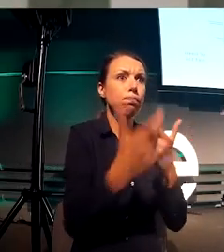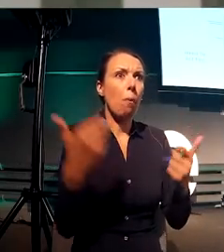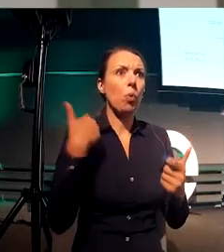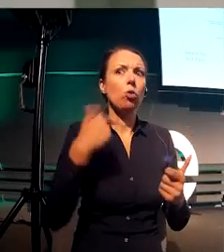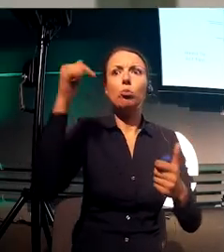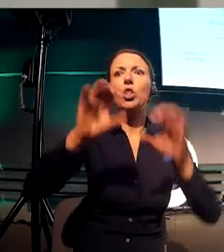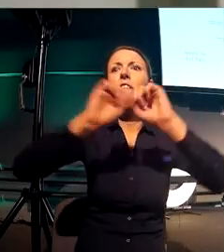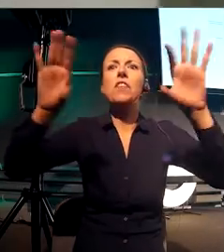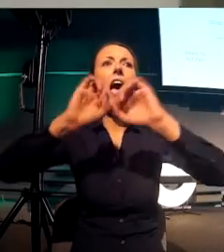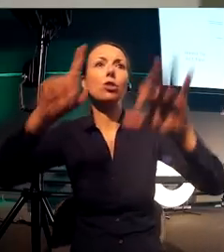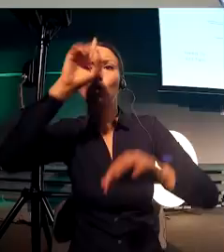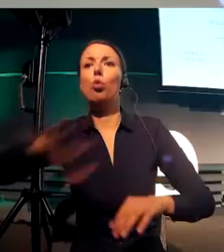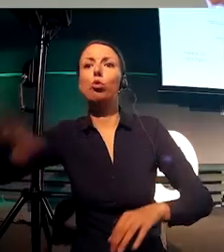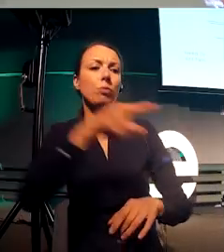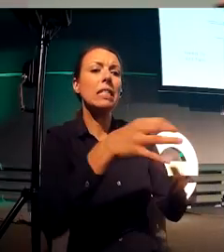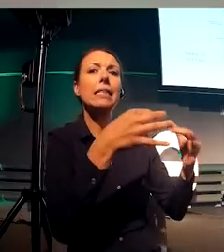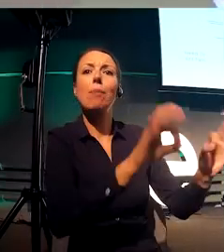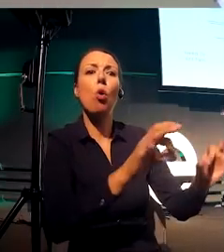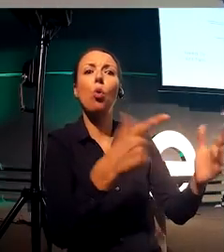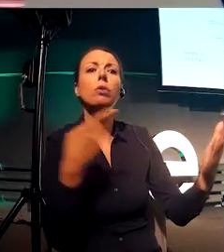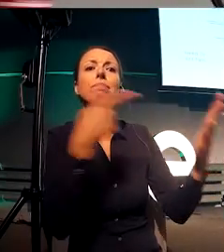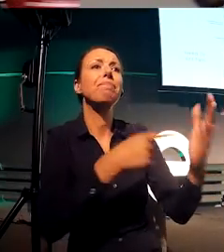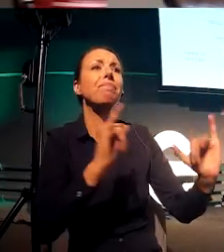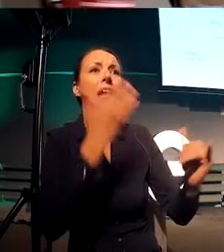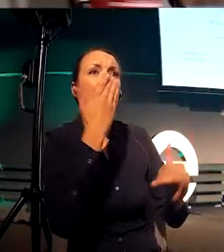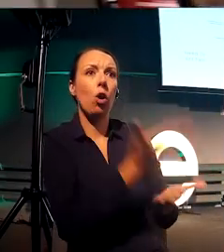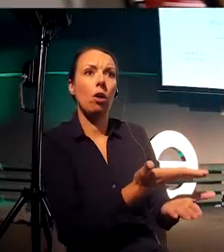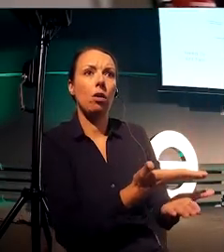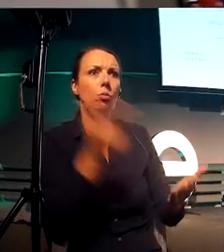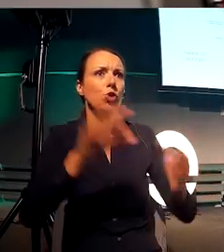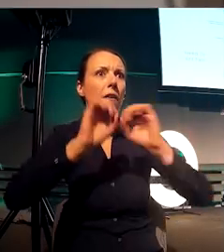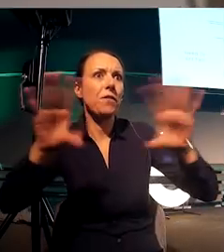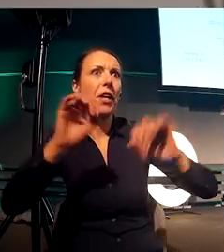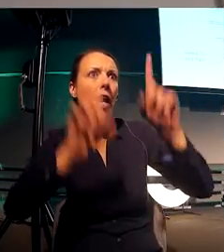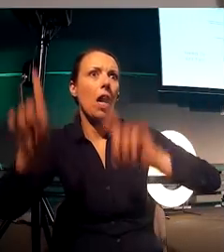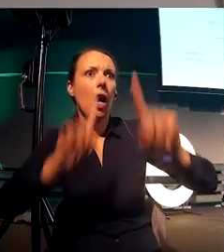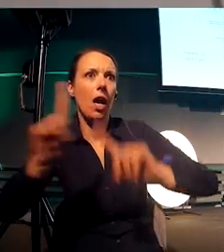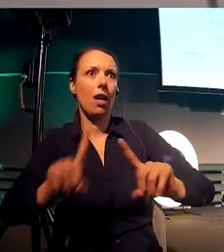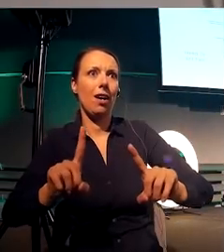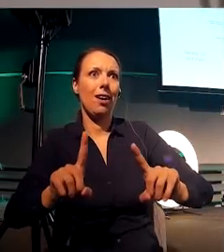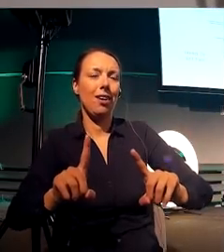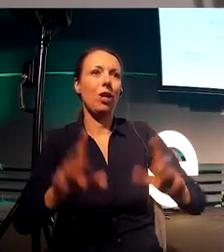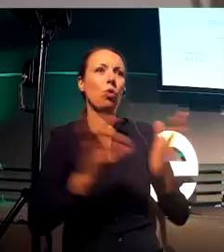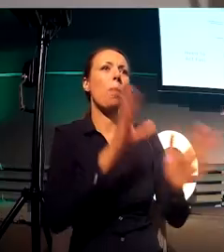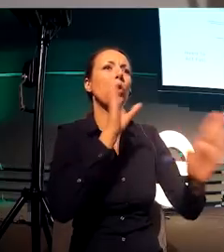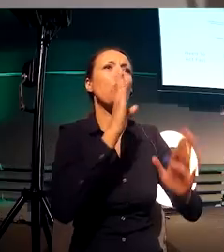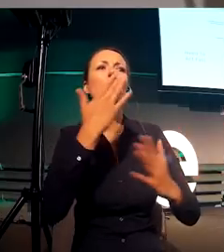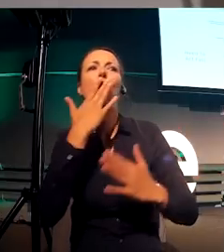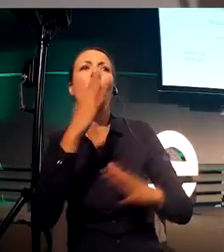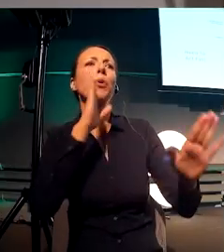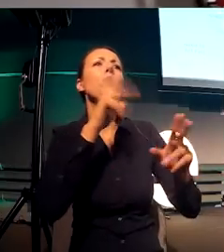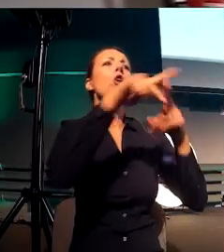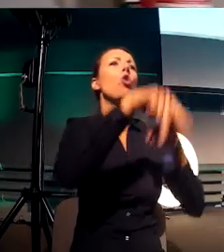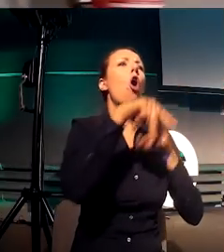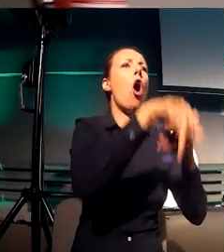closest thing we could do is tell them, it's a carriage without a horse. So we detach the horse and it goes by itself.